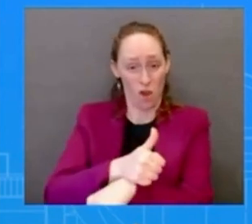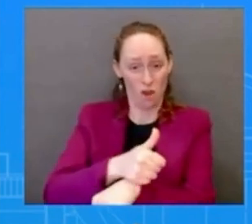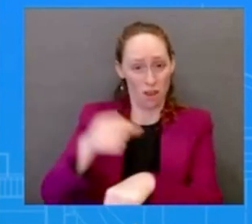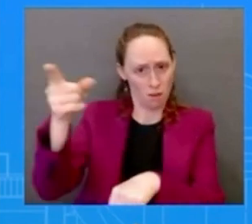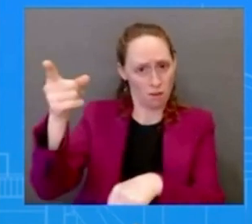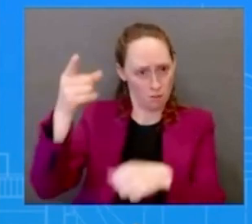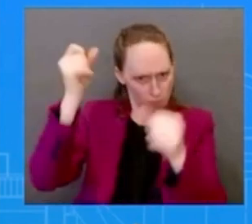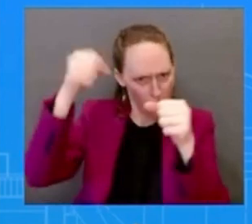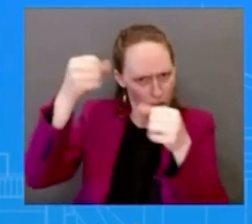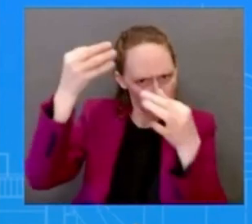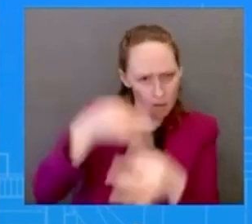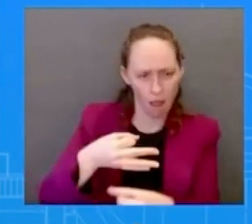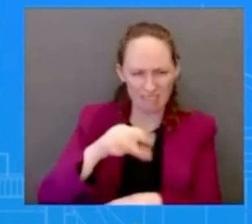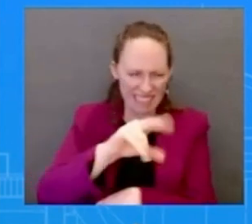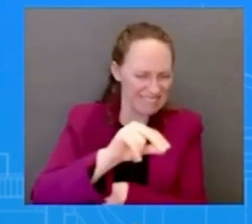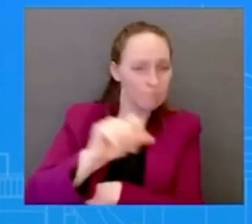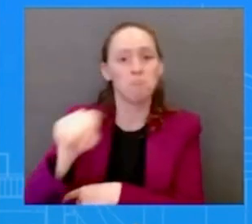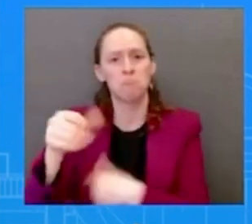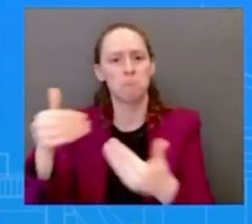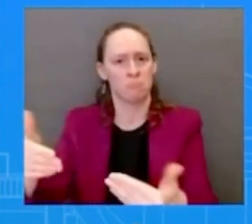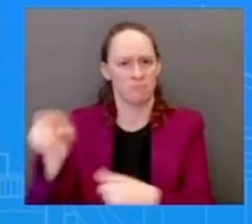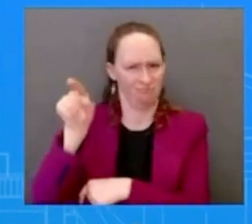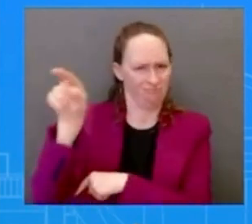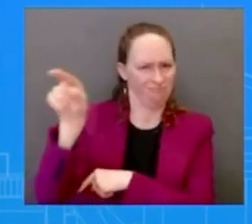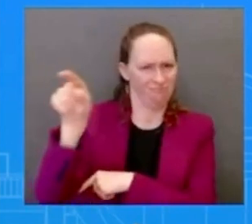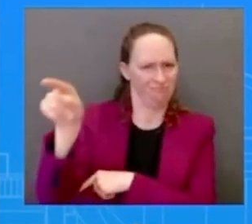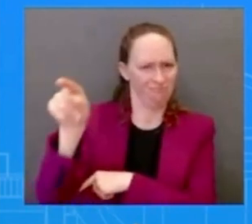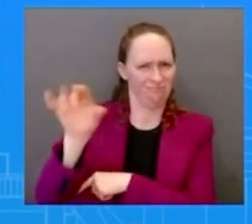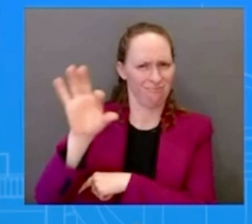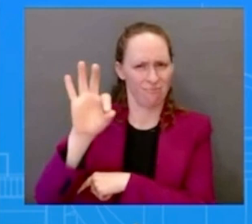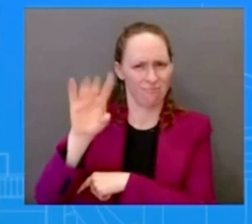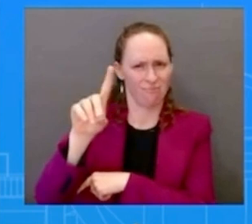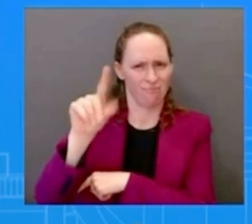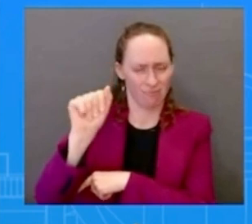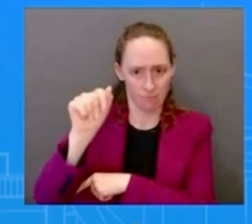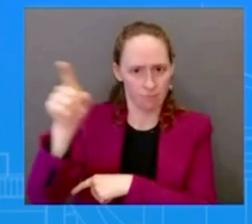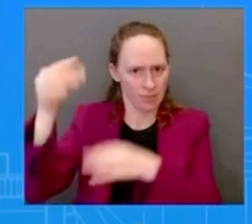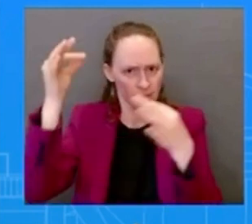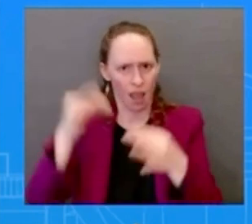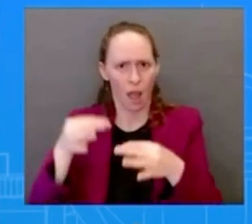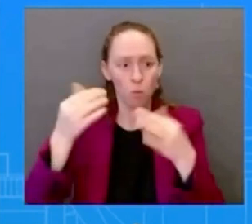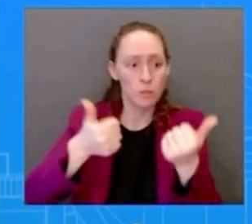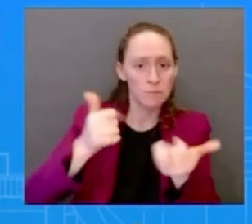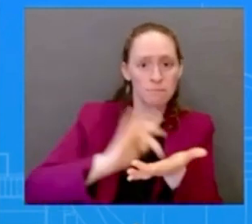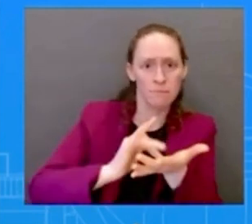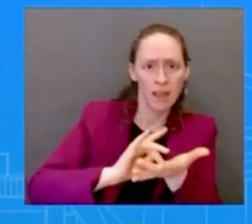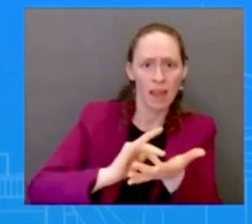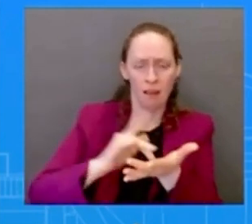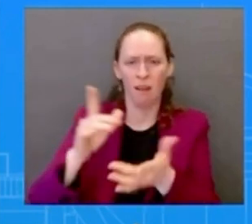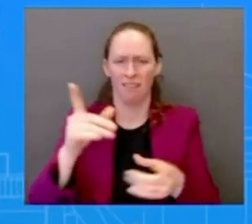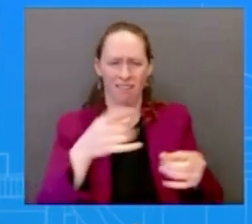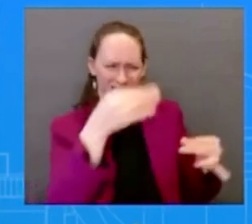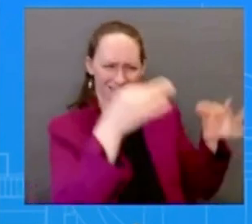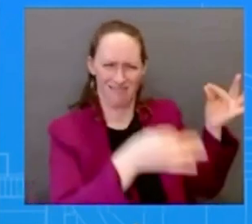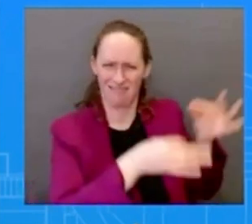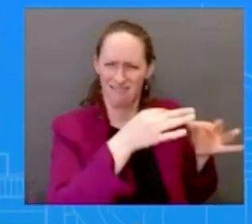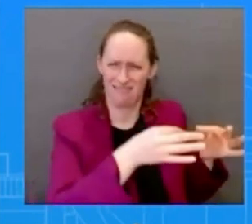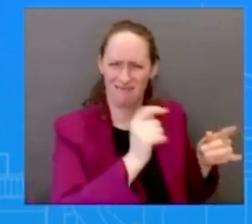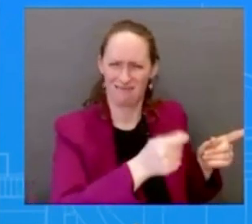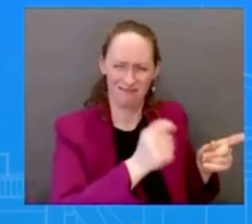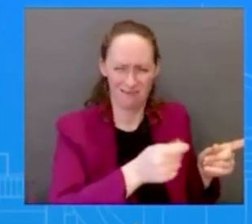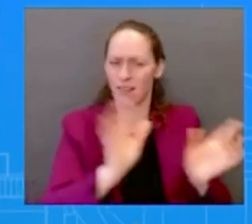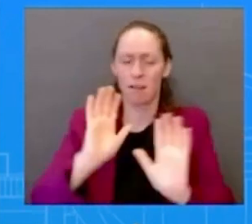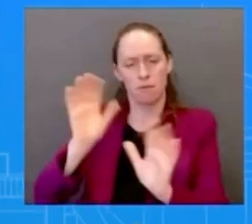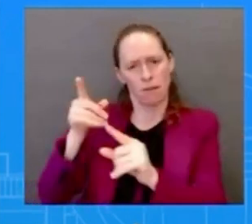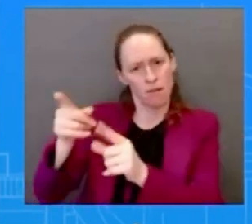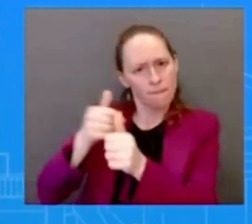used in our country should not be determined in a court they should be determined based on their safety science and the data and so the bottom line is that